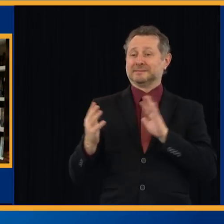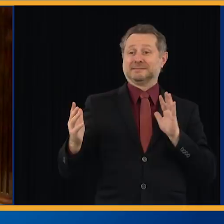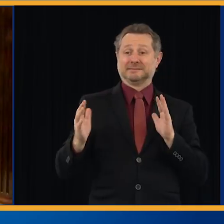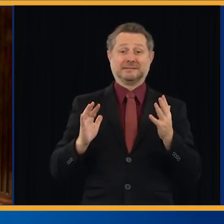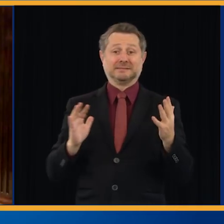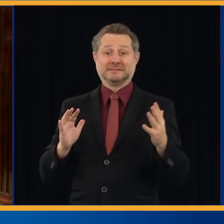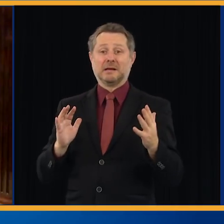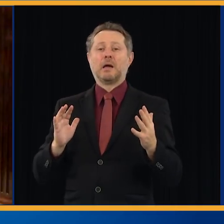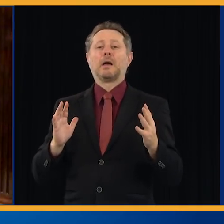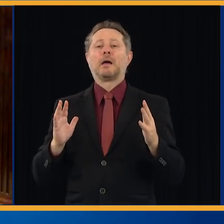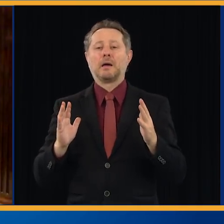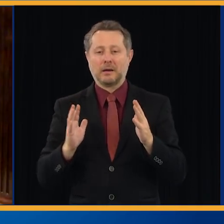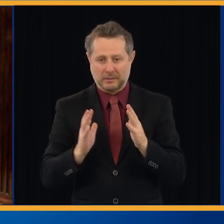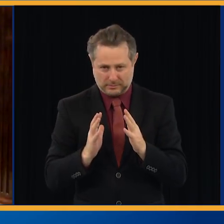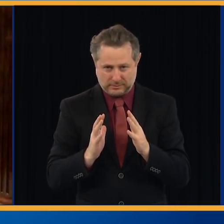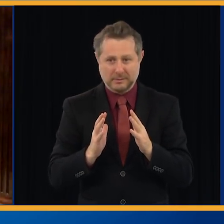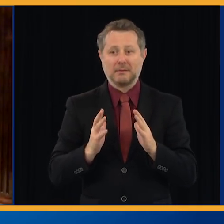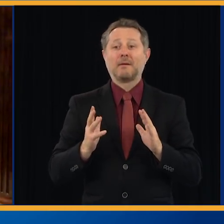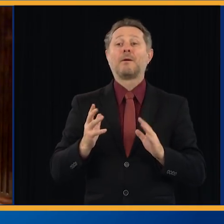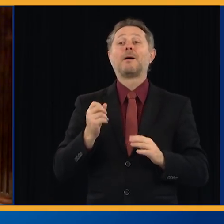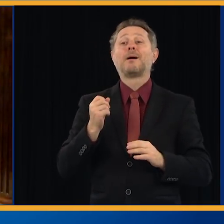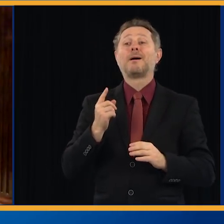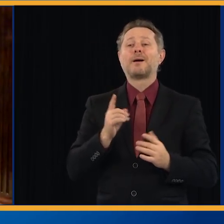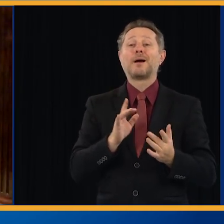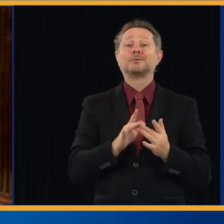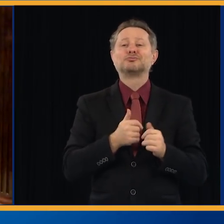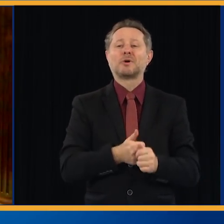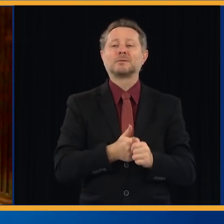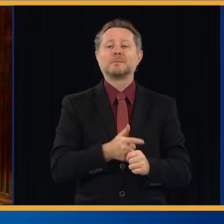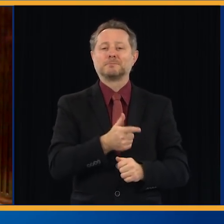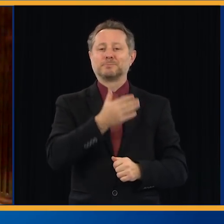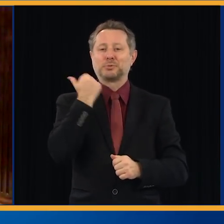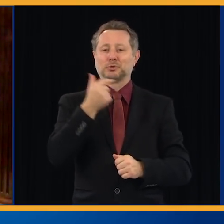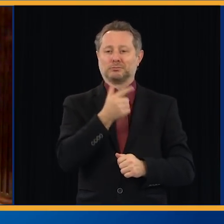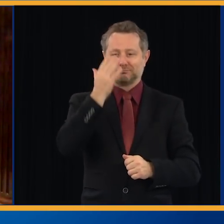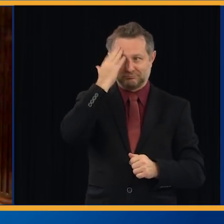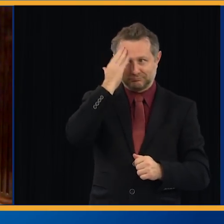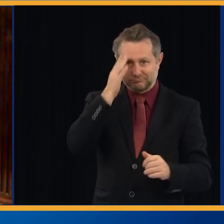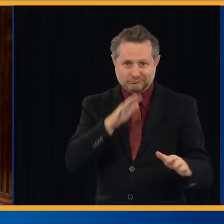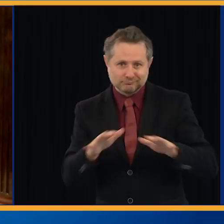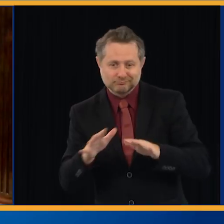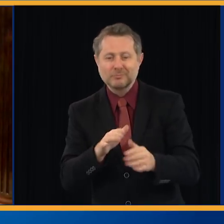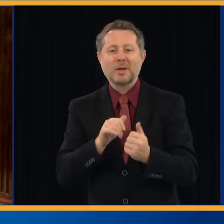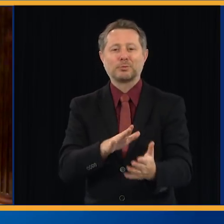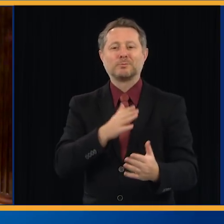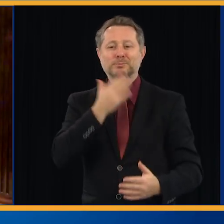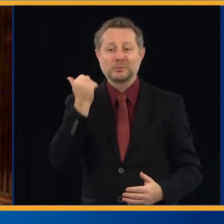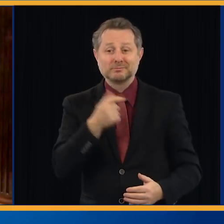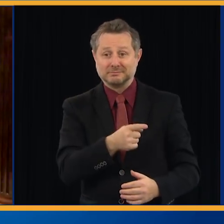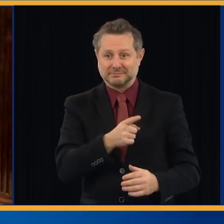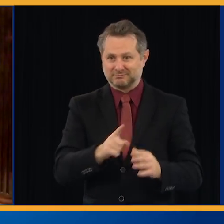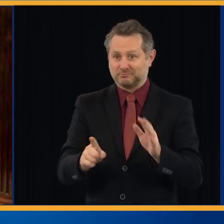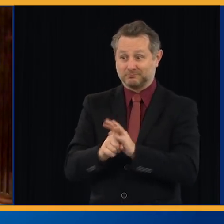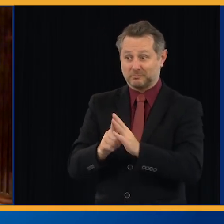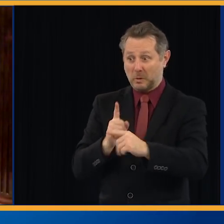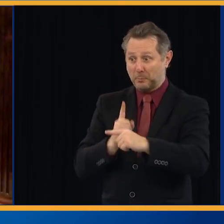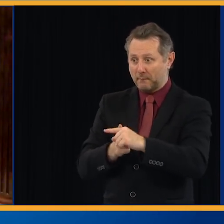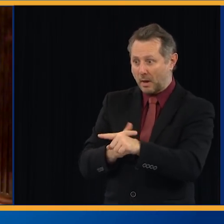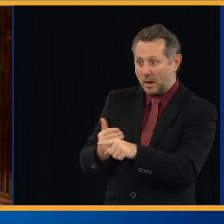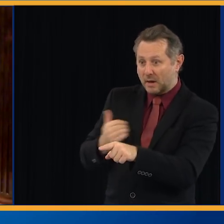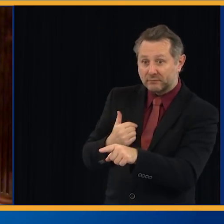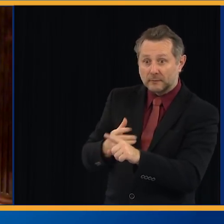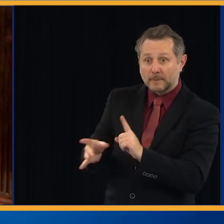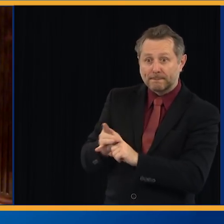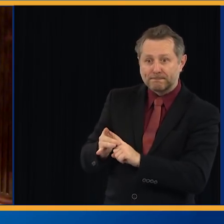is our best hope for isolating the virus when it appears and keeping it isolated. The governor has